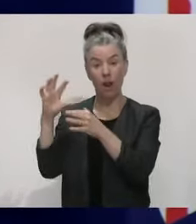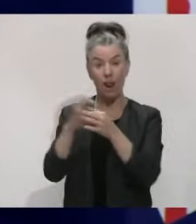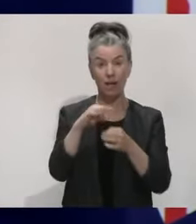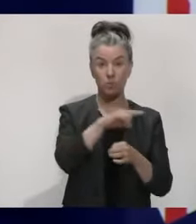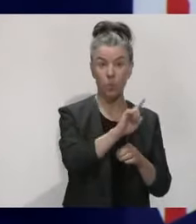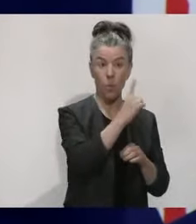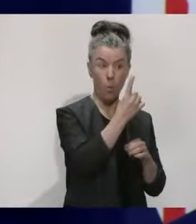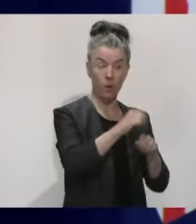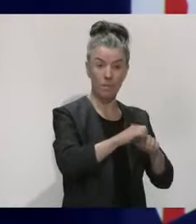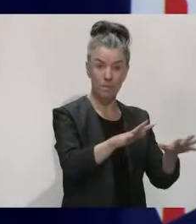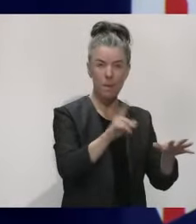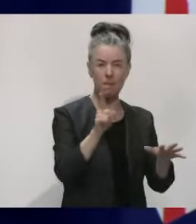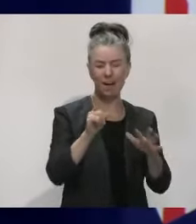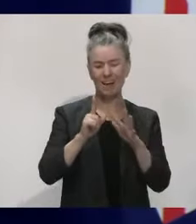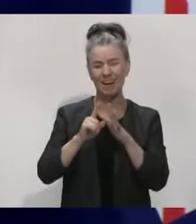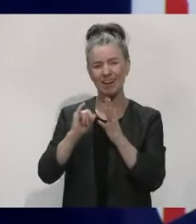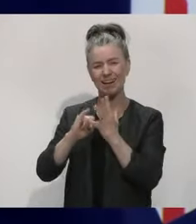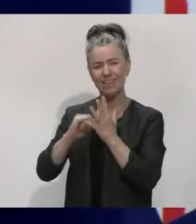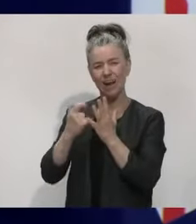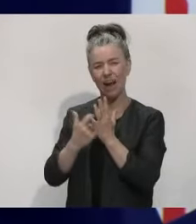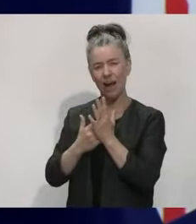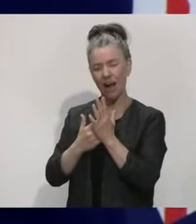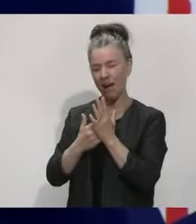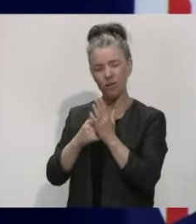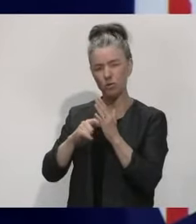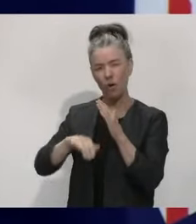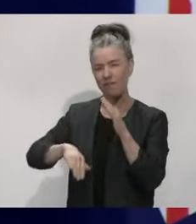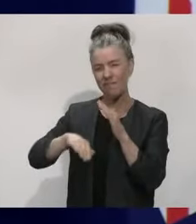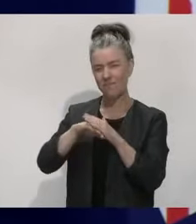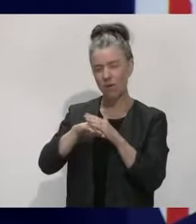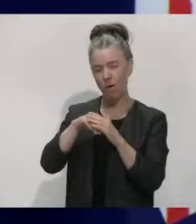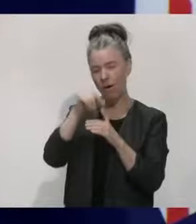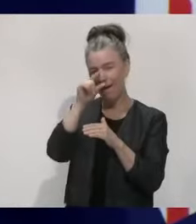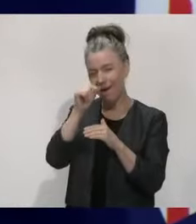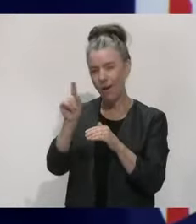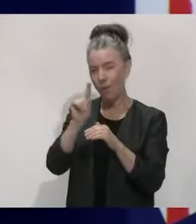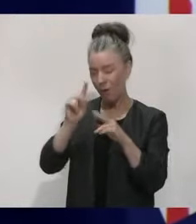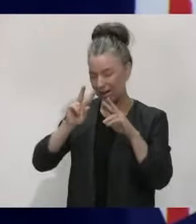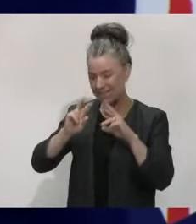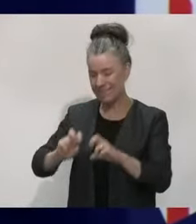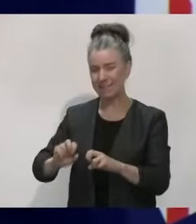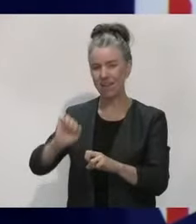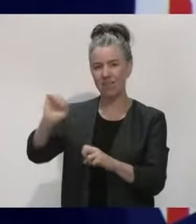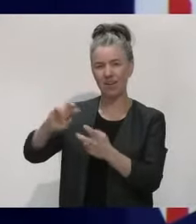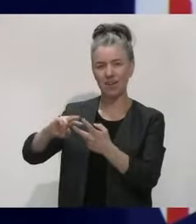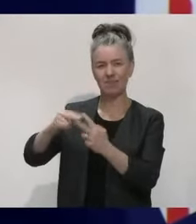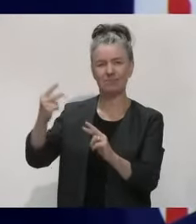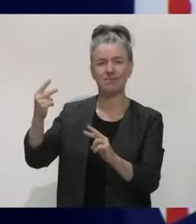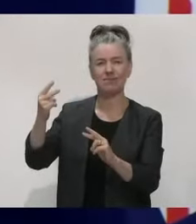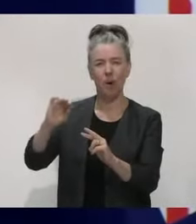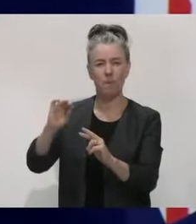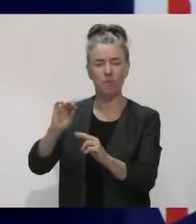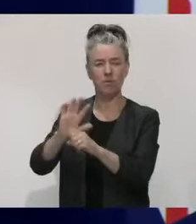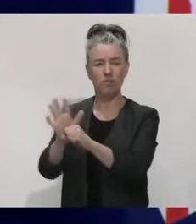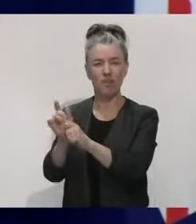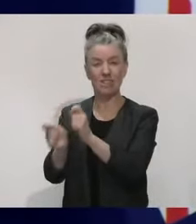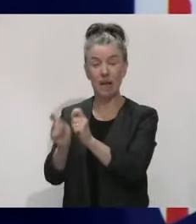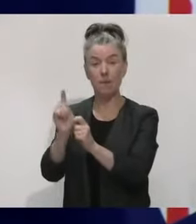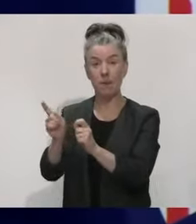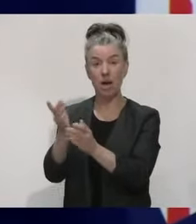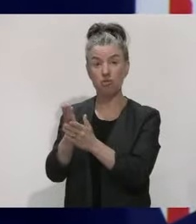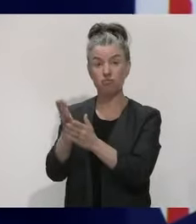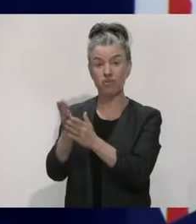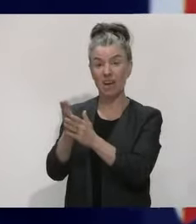but ESR hasn't been able to fully sequence the genome. So those are the only two. But in both those cases, there is no further spread on